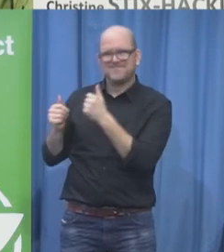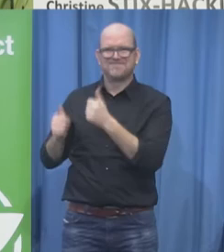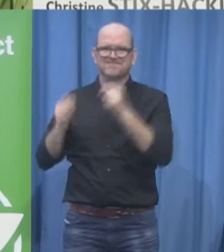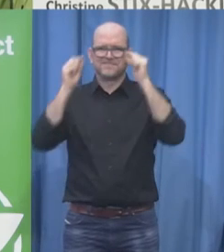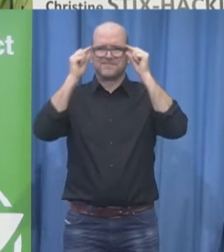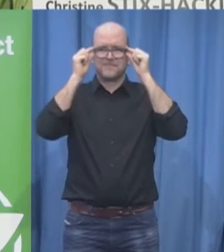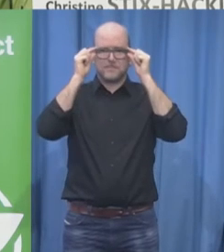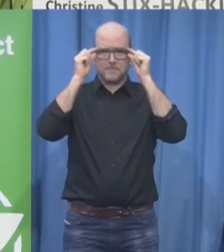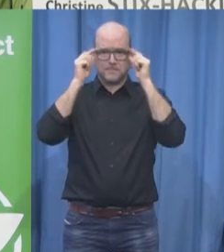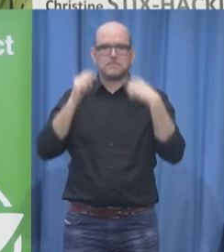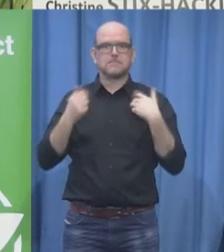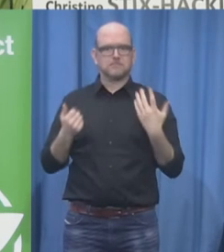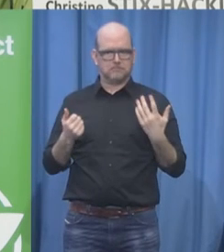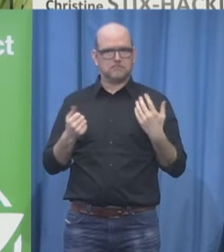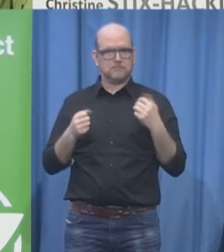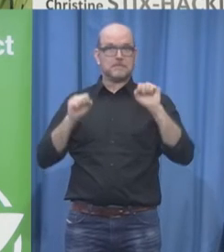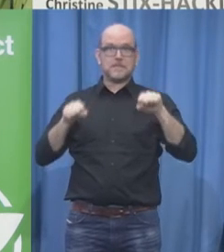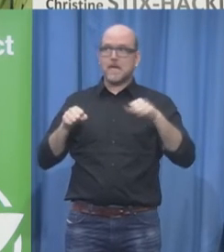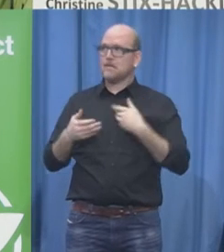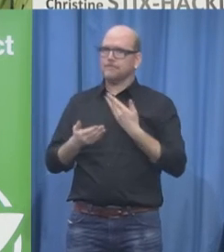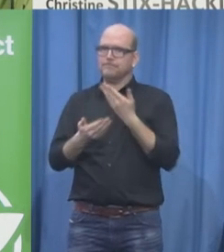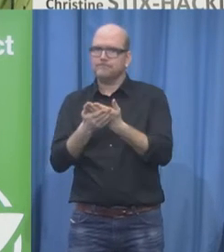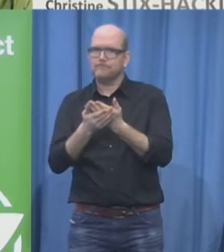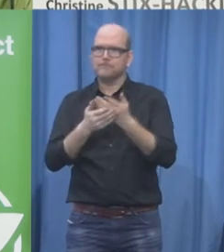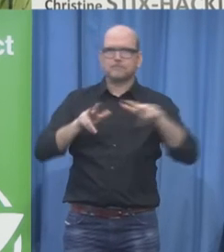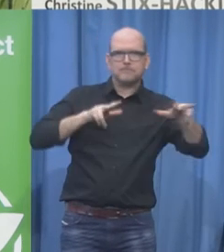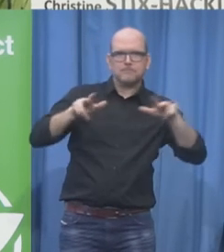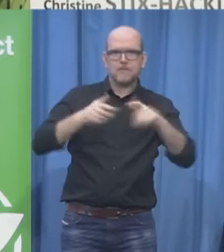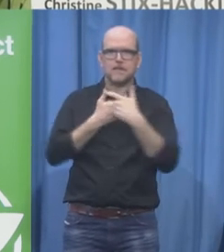to have this conference here